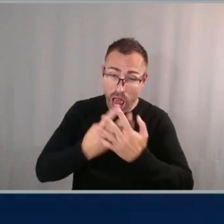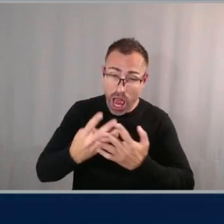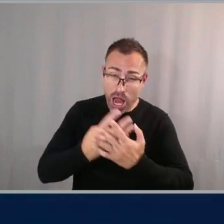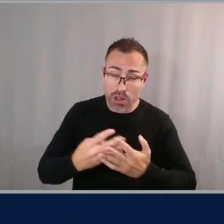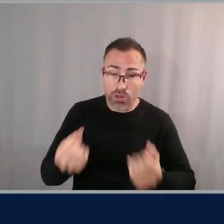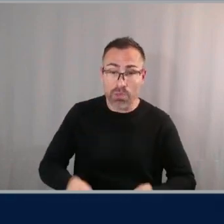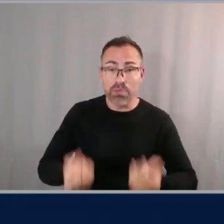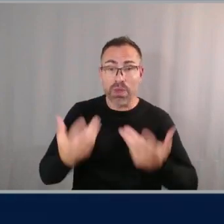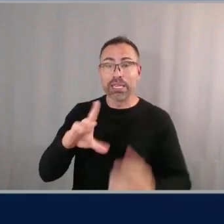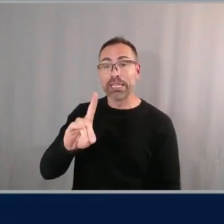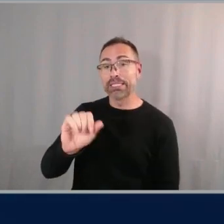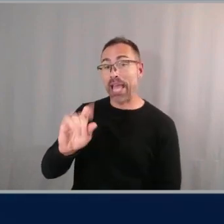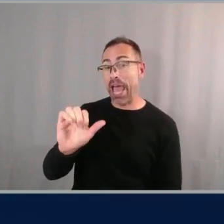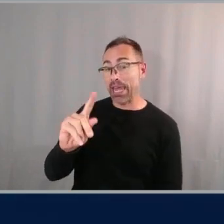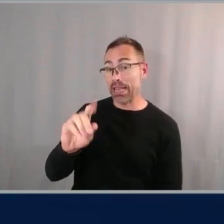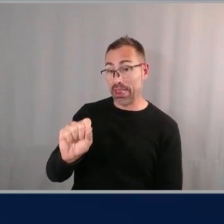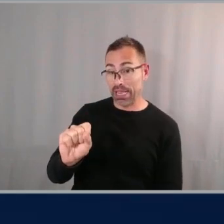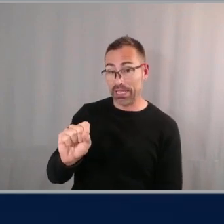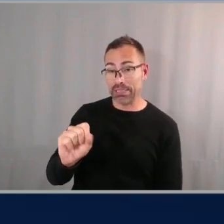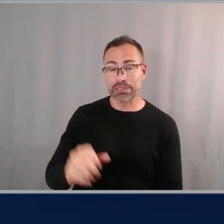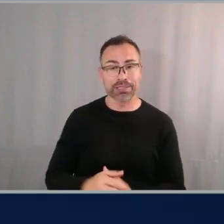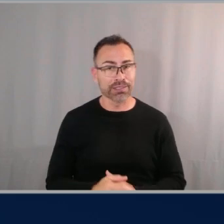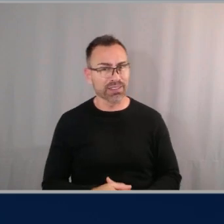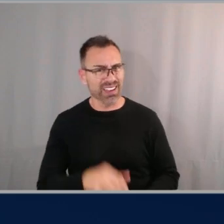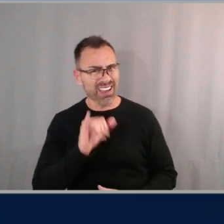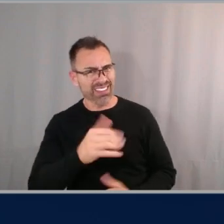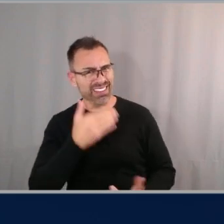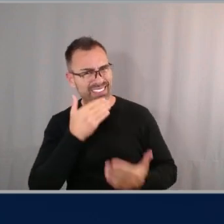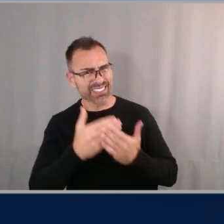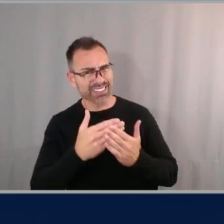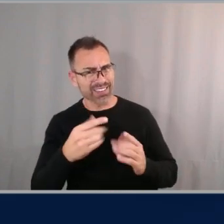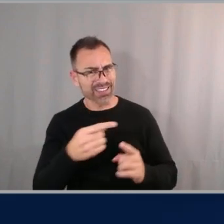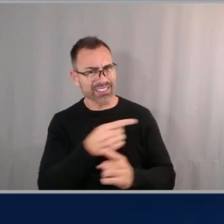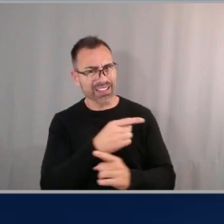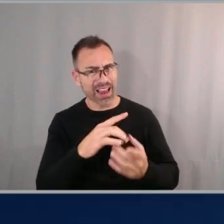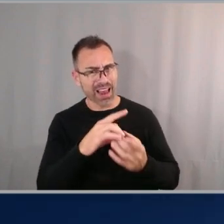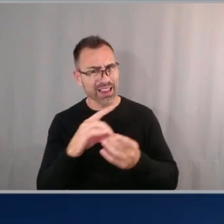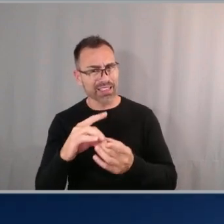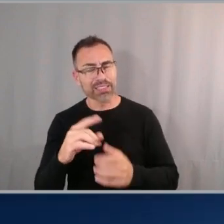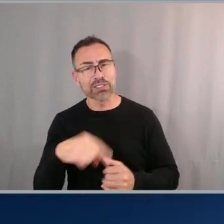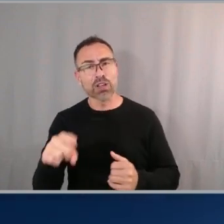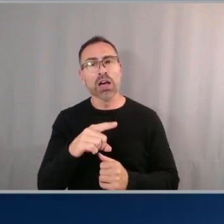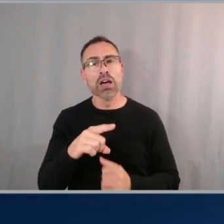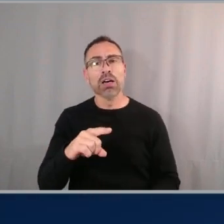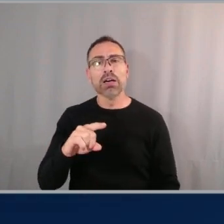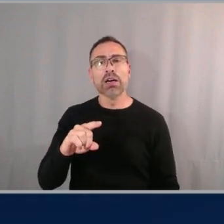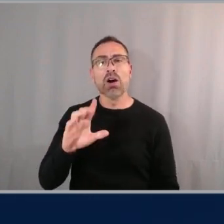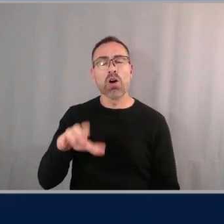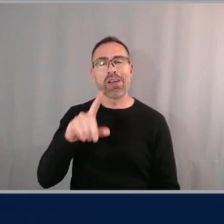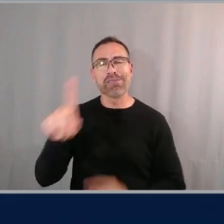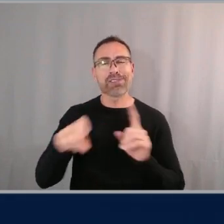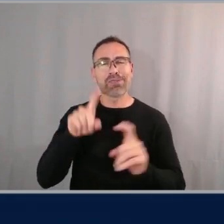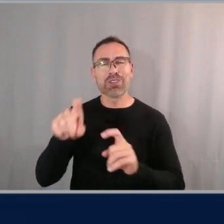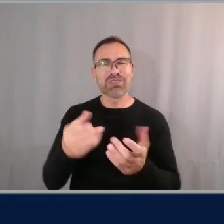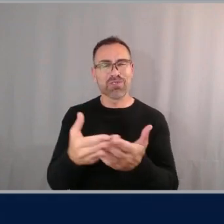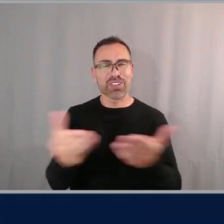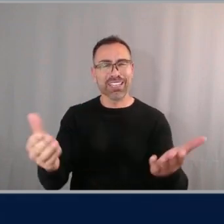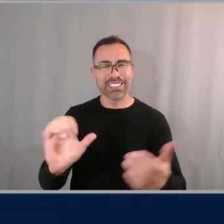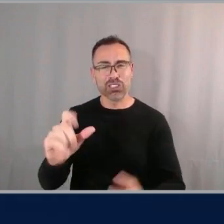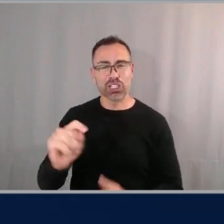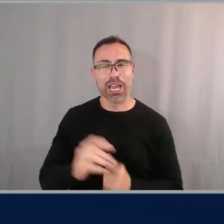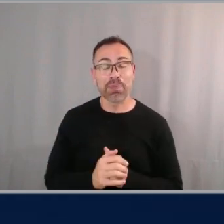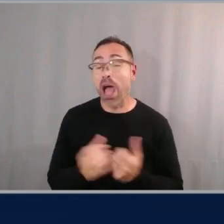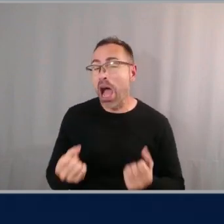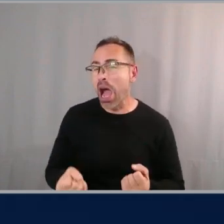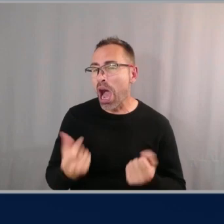atrium yeah so that's that's actually a great segue chat we've a question for you um got a bit of a poll uh how many total requests